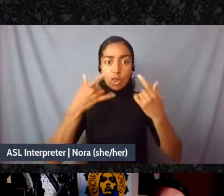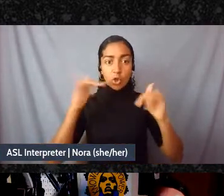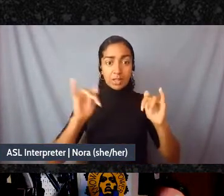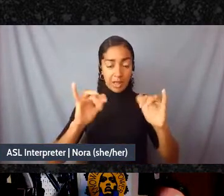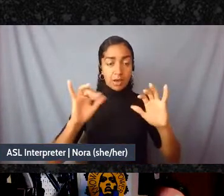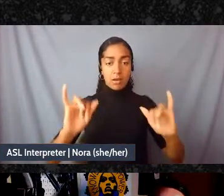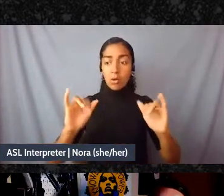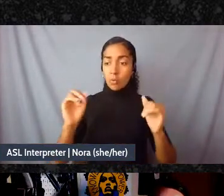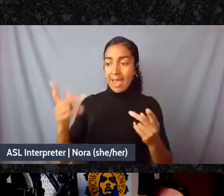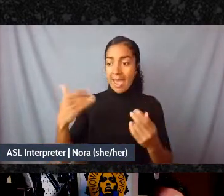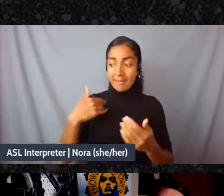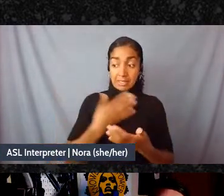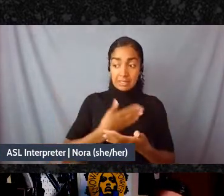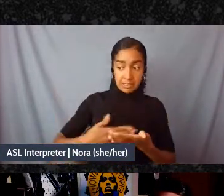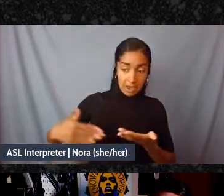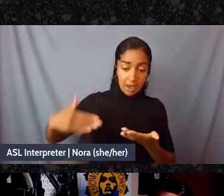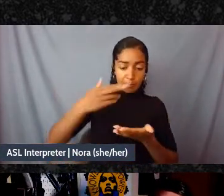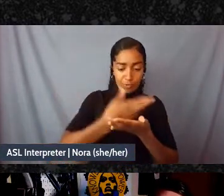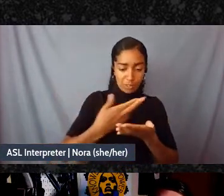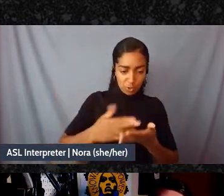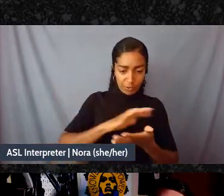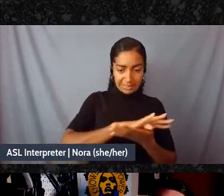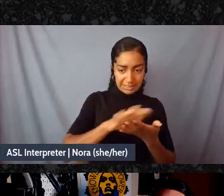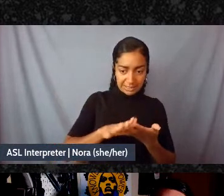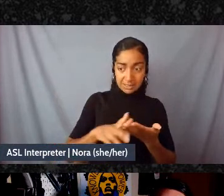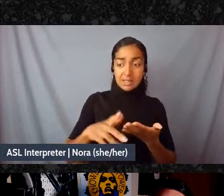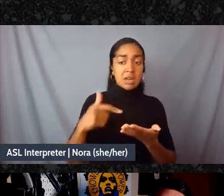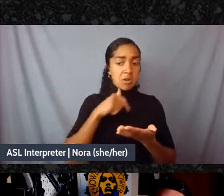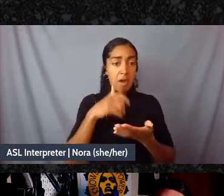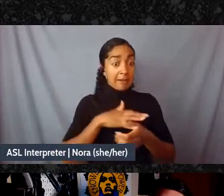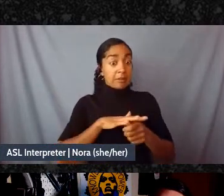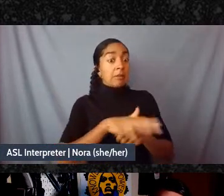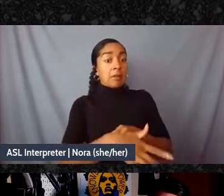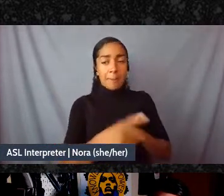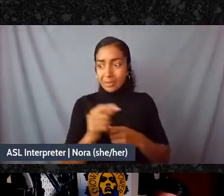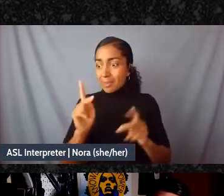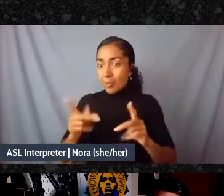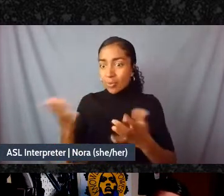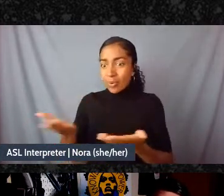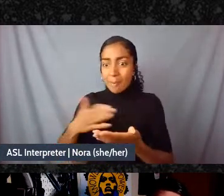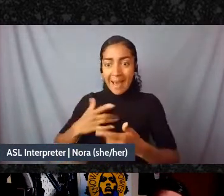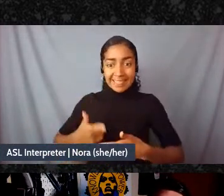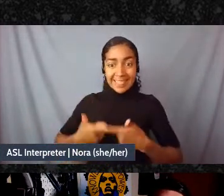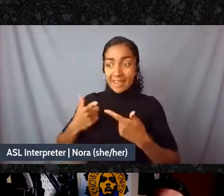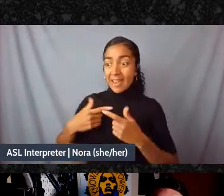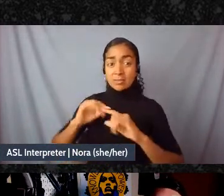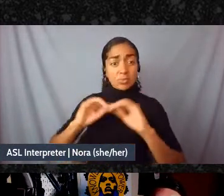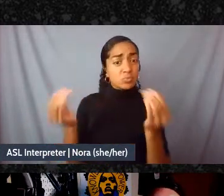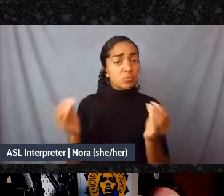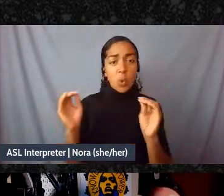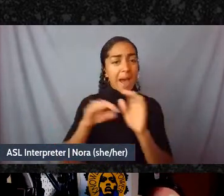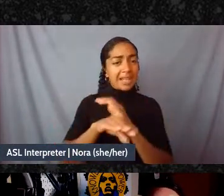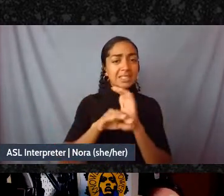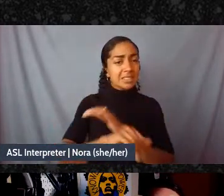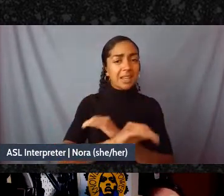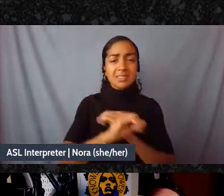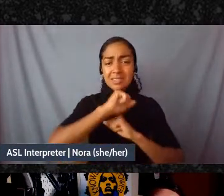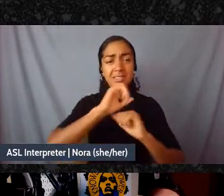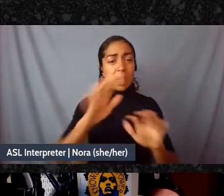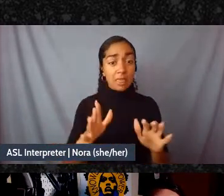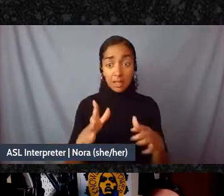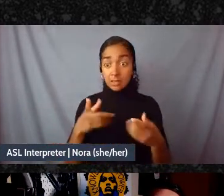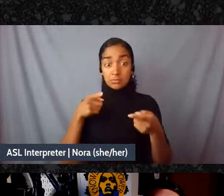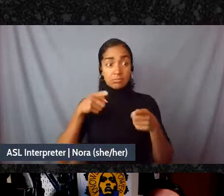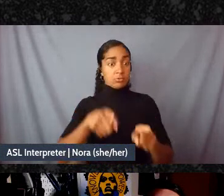have some resources I don't have a ton there are people in my life who have none no access to them inside of the